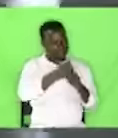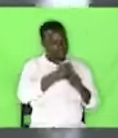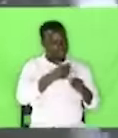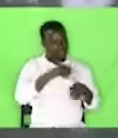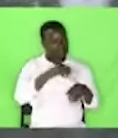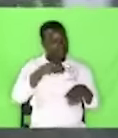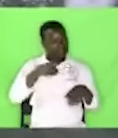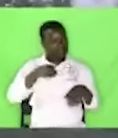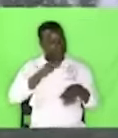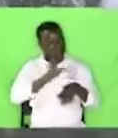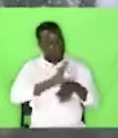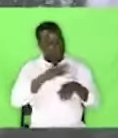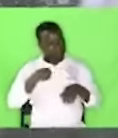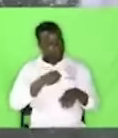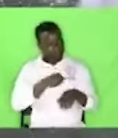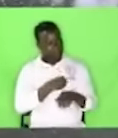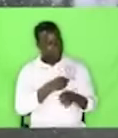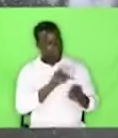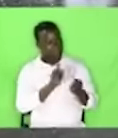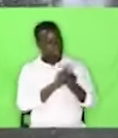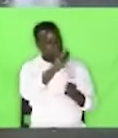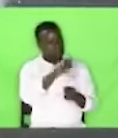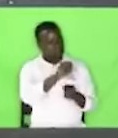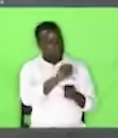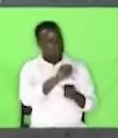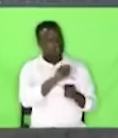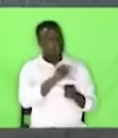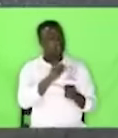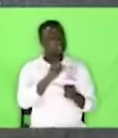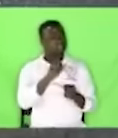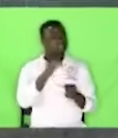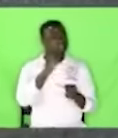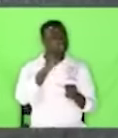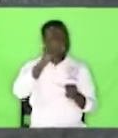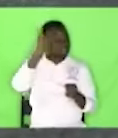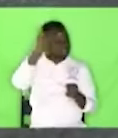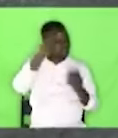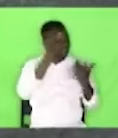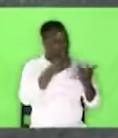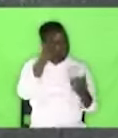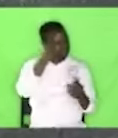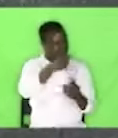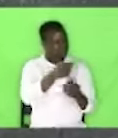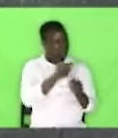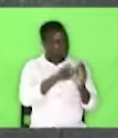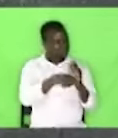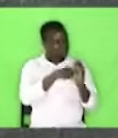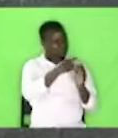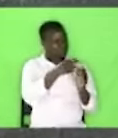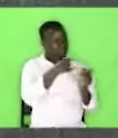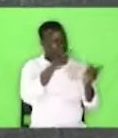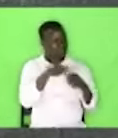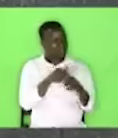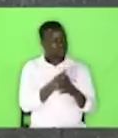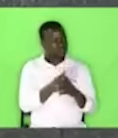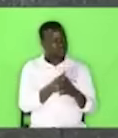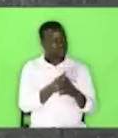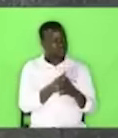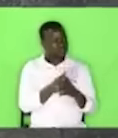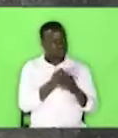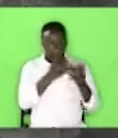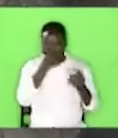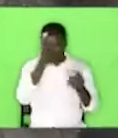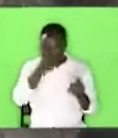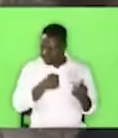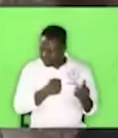apostle, yesterday we waited for you and you didn't pitch up. I said, you waited for me.